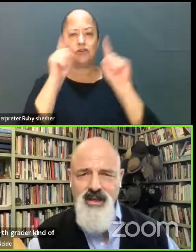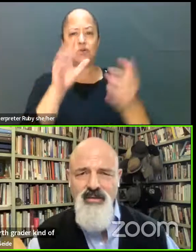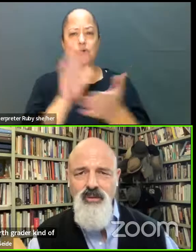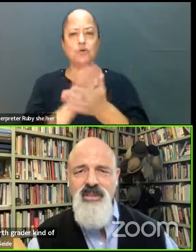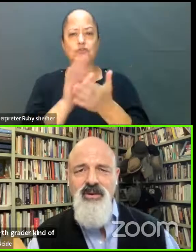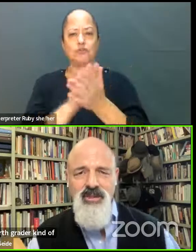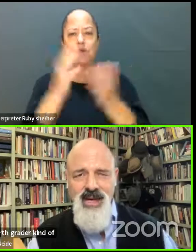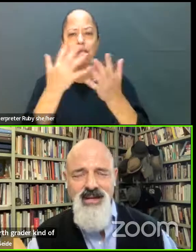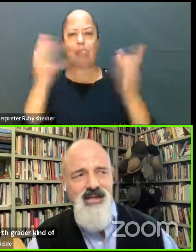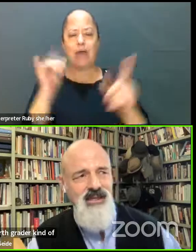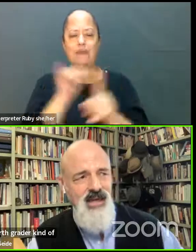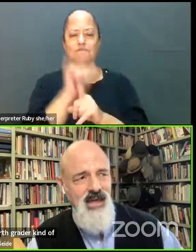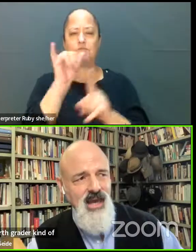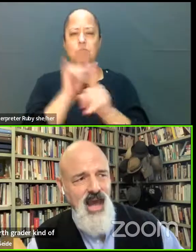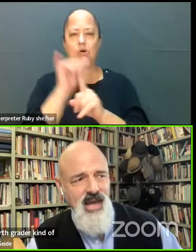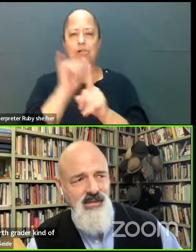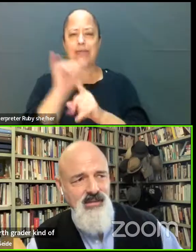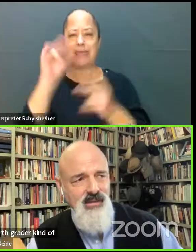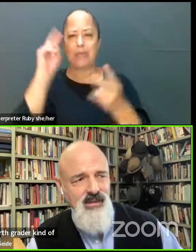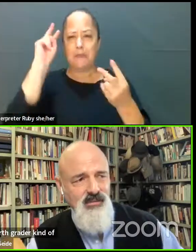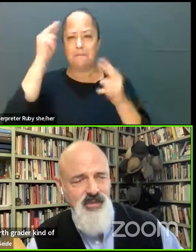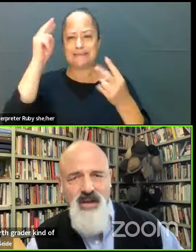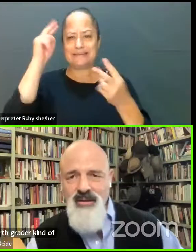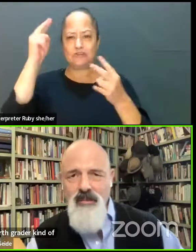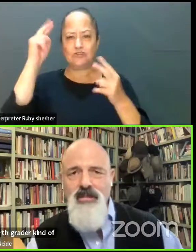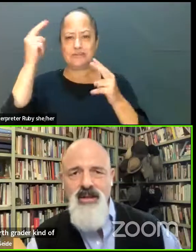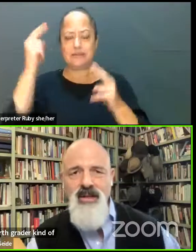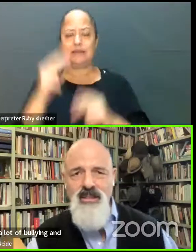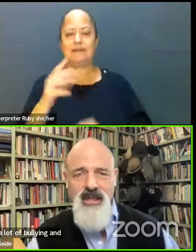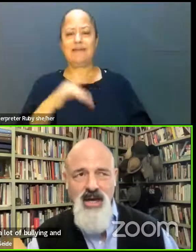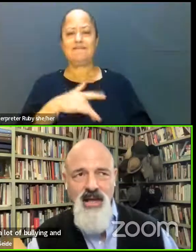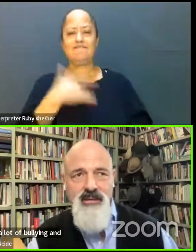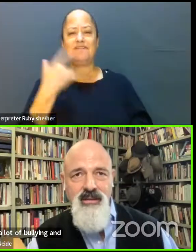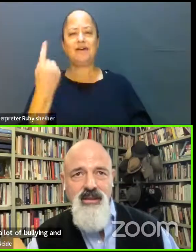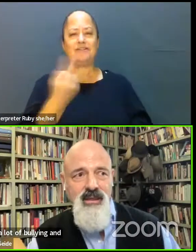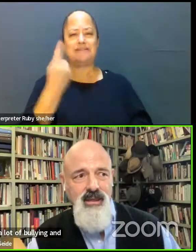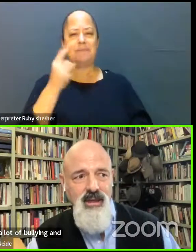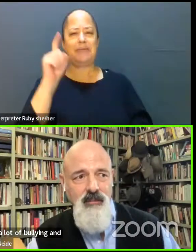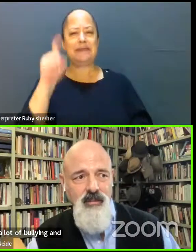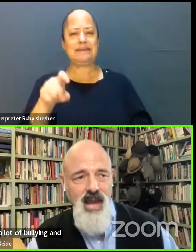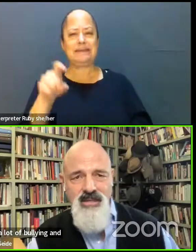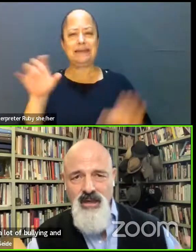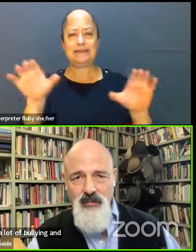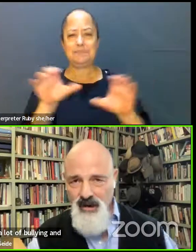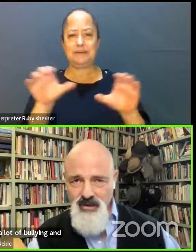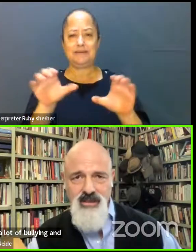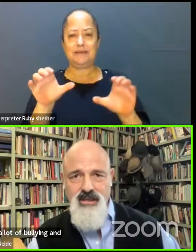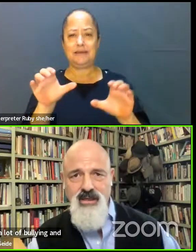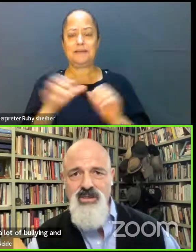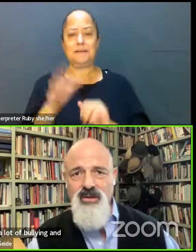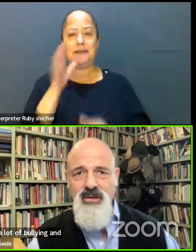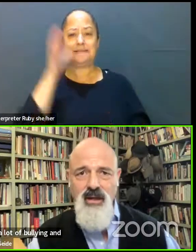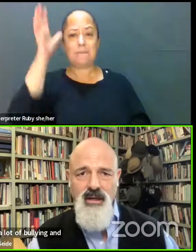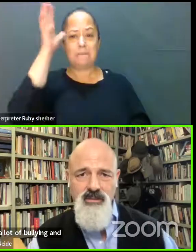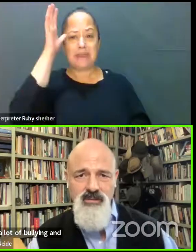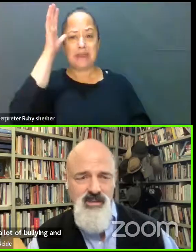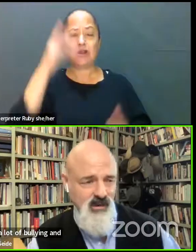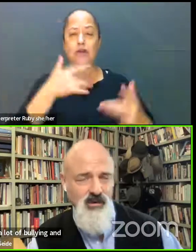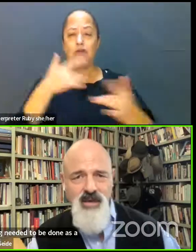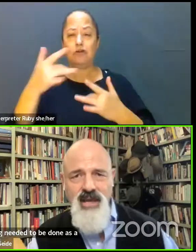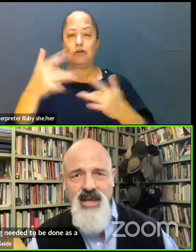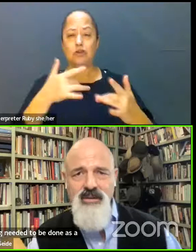bullying and a lot of misunderstandings and felt something needed to be done. As a parent, as a concerned